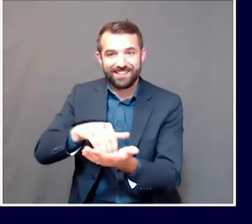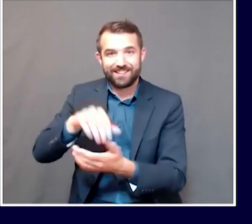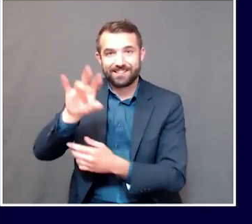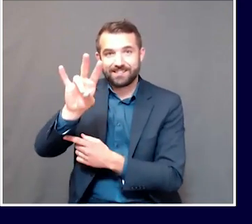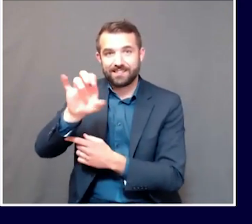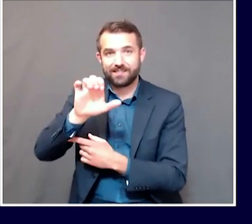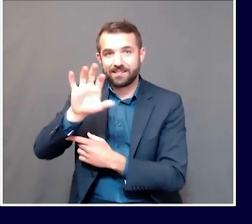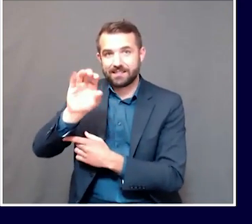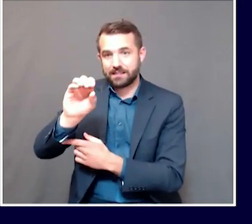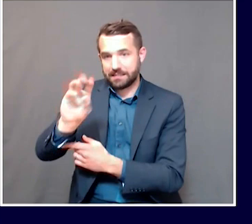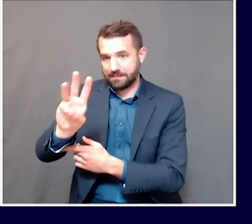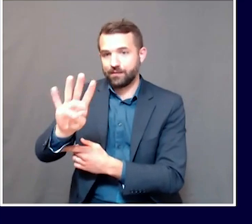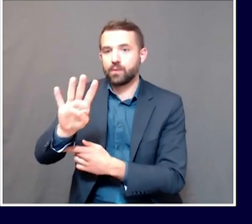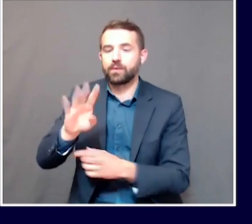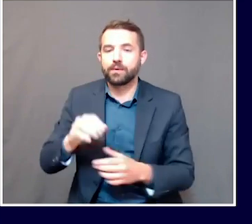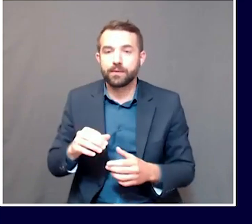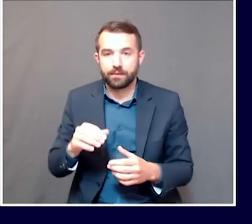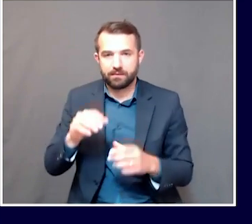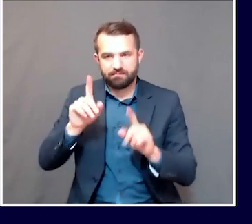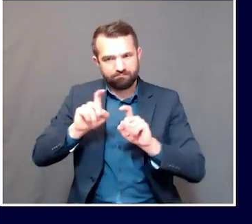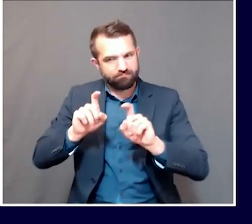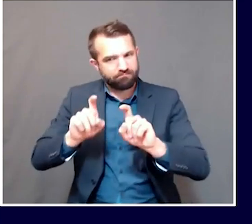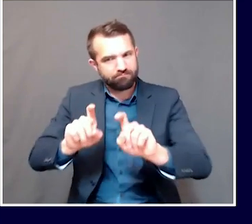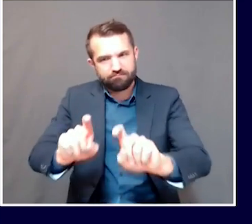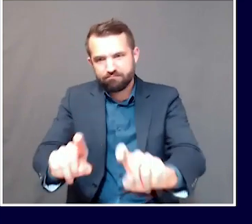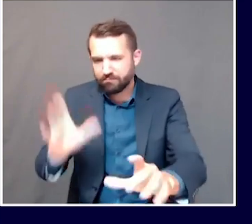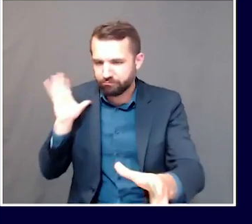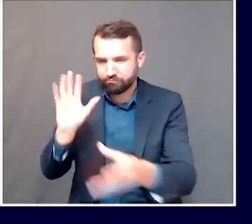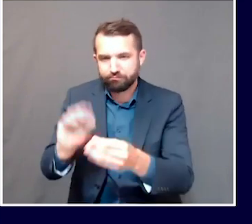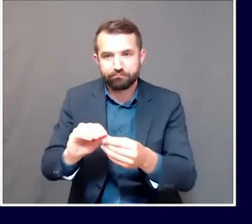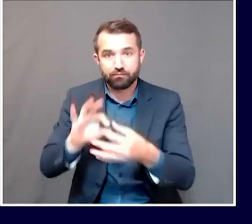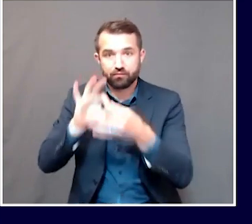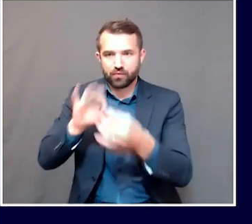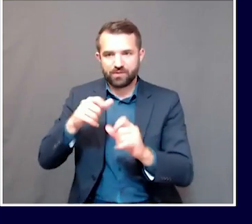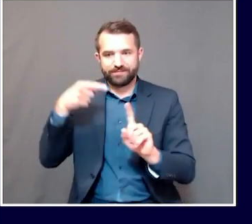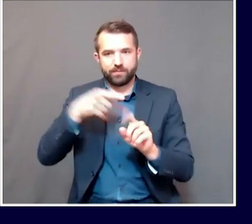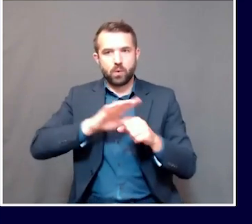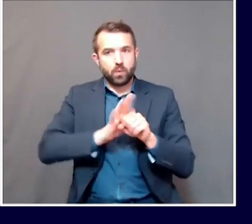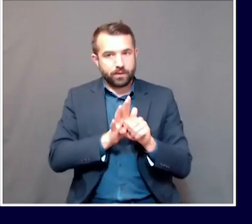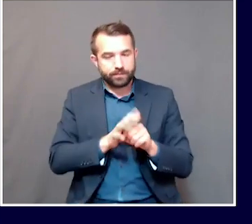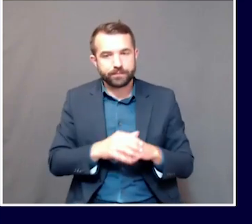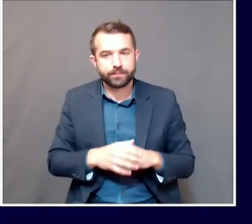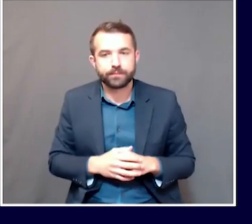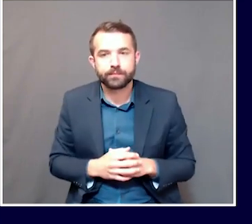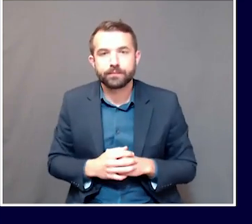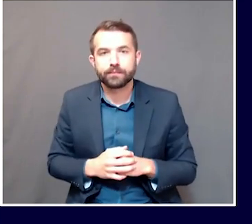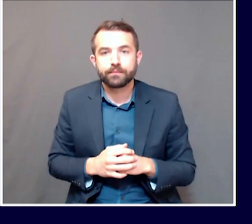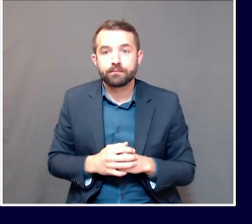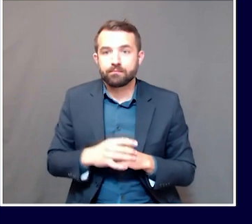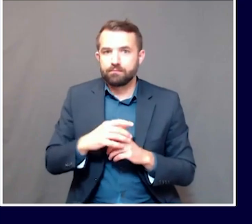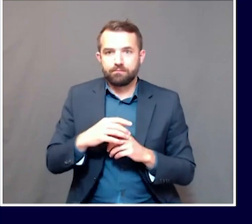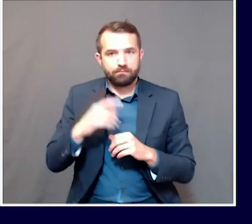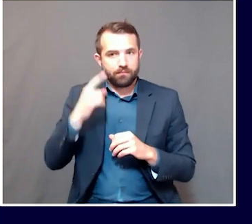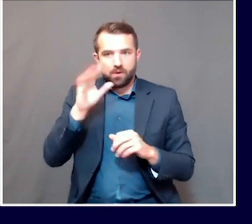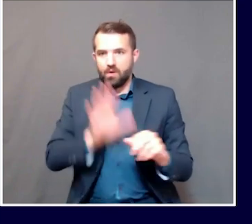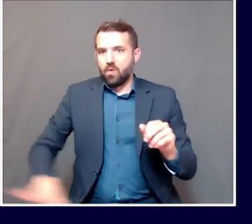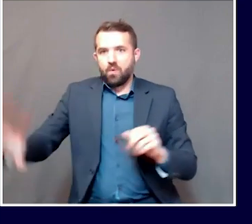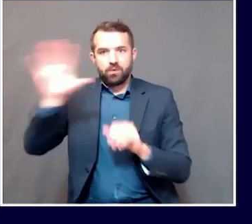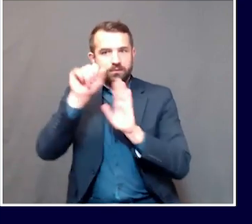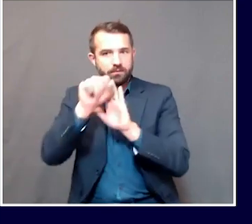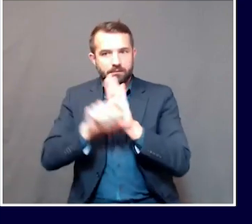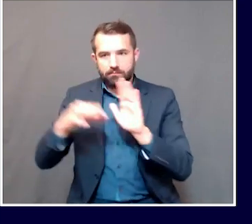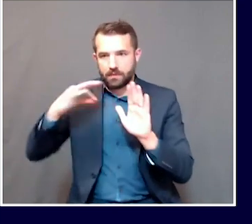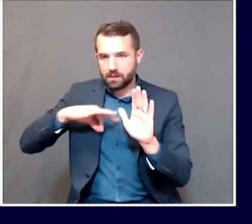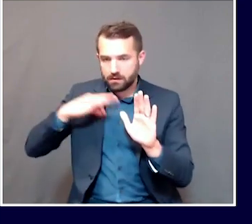tests for COVID-19 statewide. That's 71764. Of those tests,